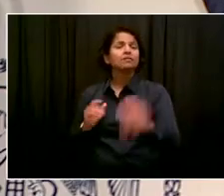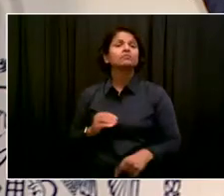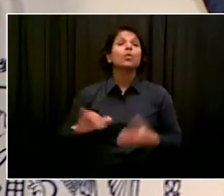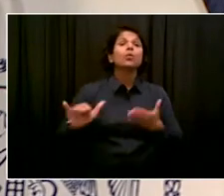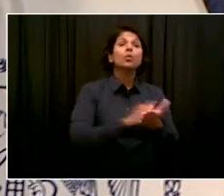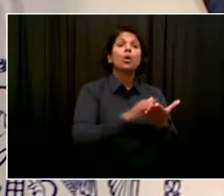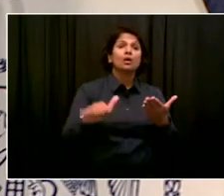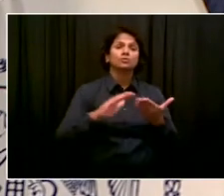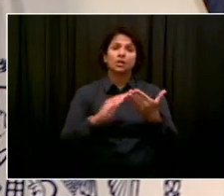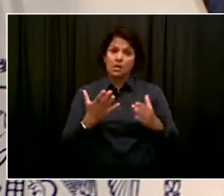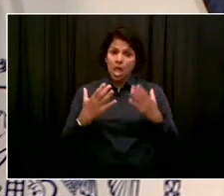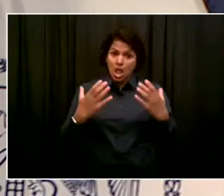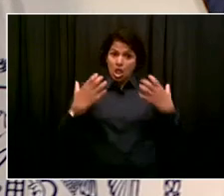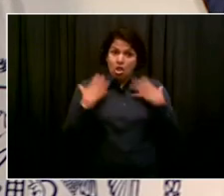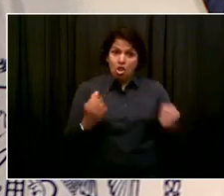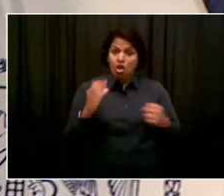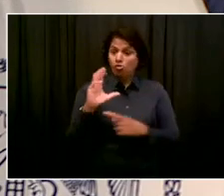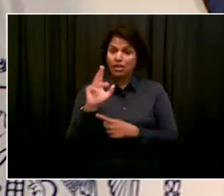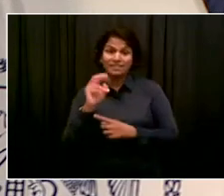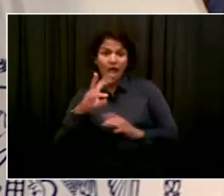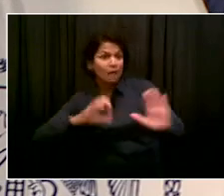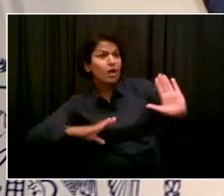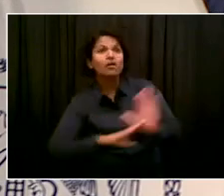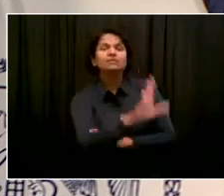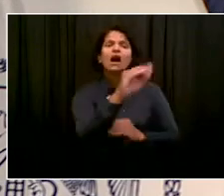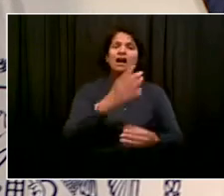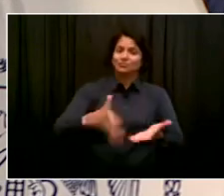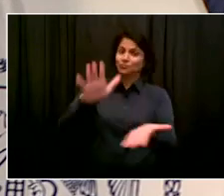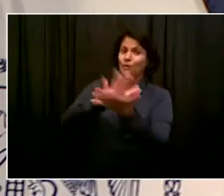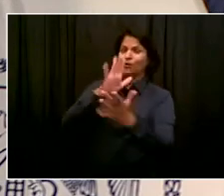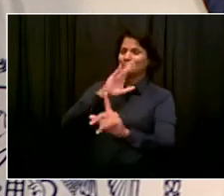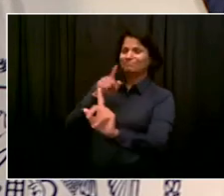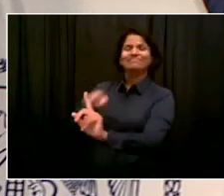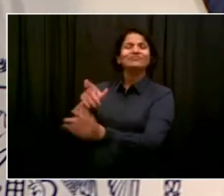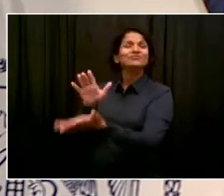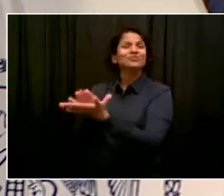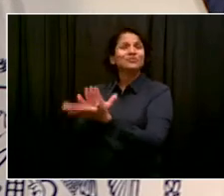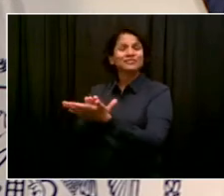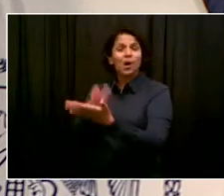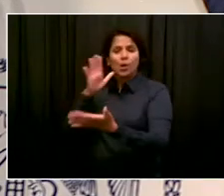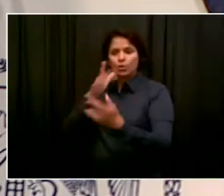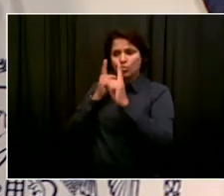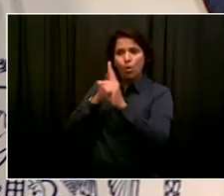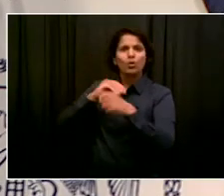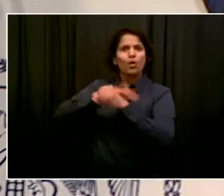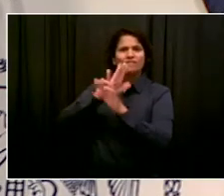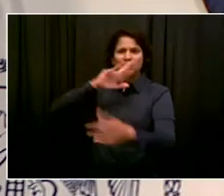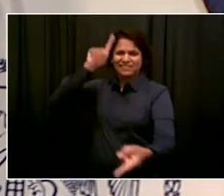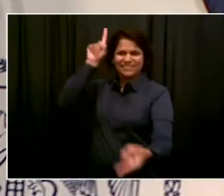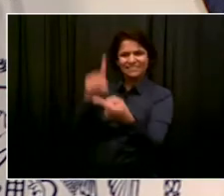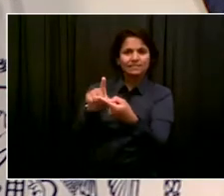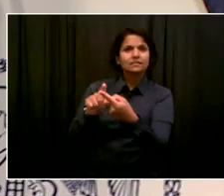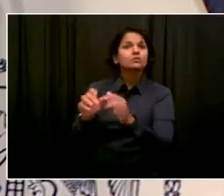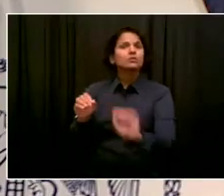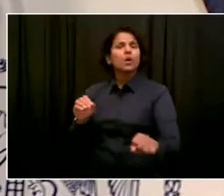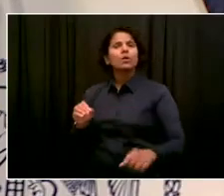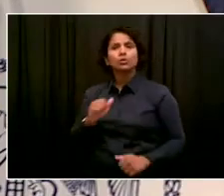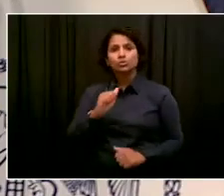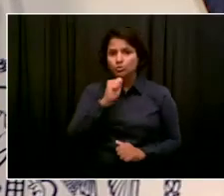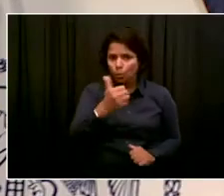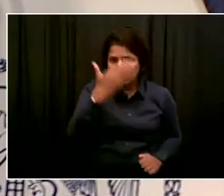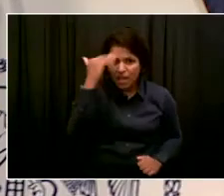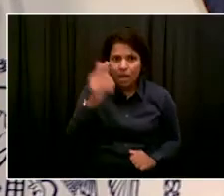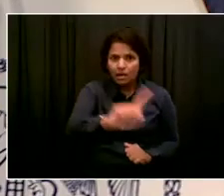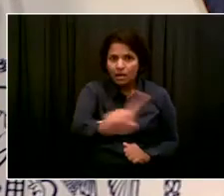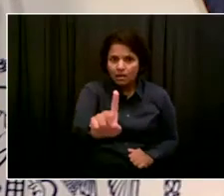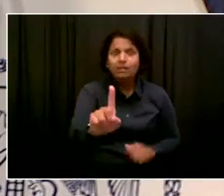But there's another area we're focused on greatly, and that is safety. We need to make sure, as I've always said, public safety helps support recovery. But